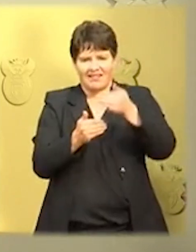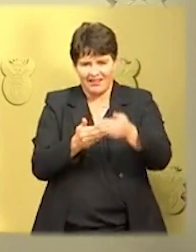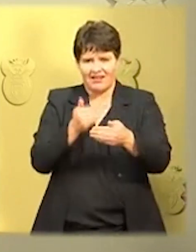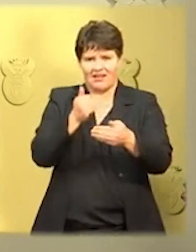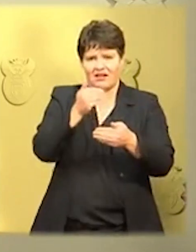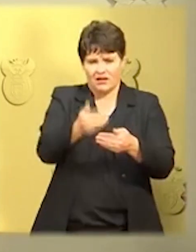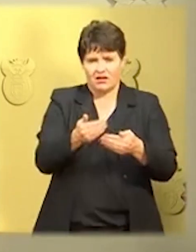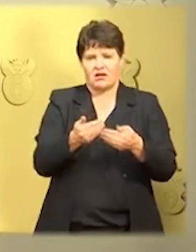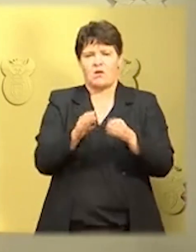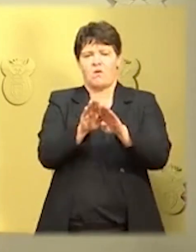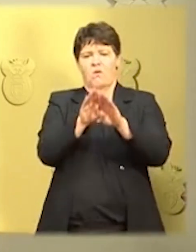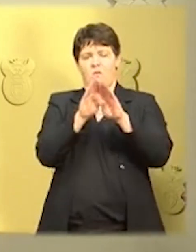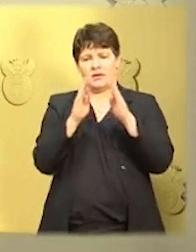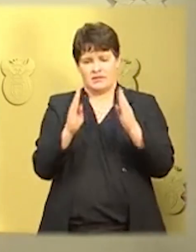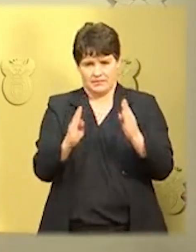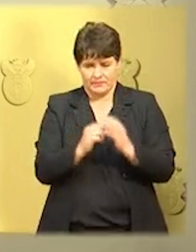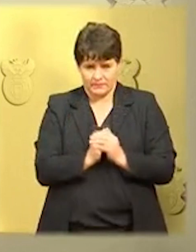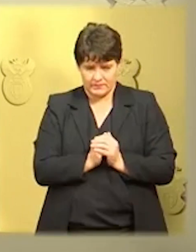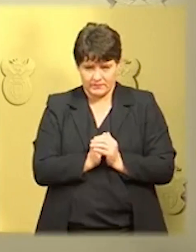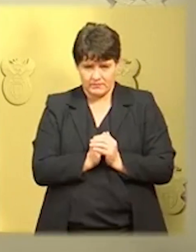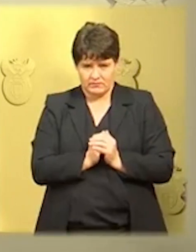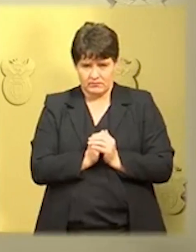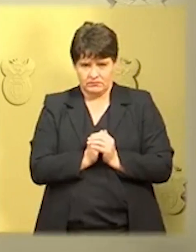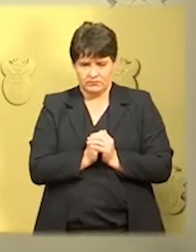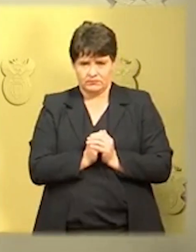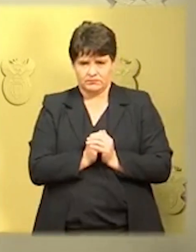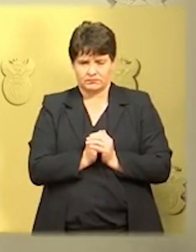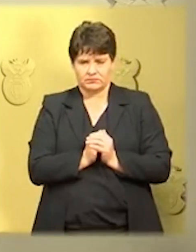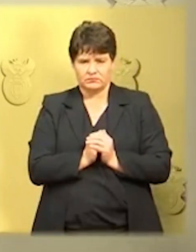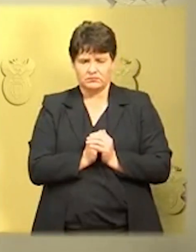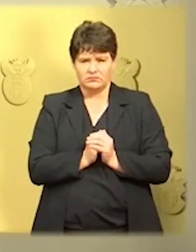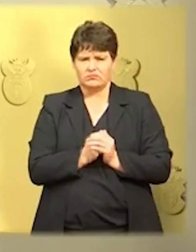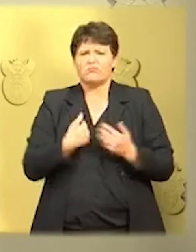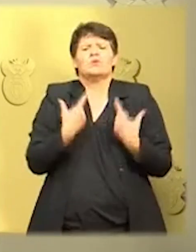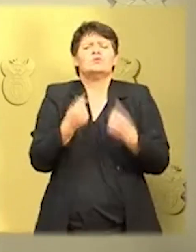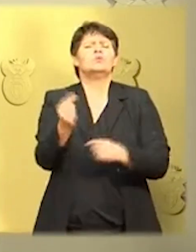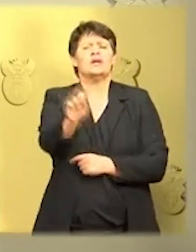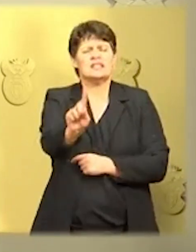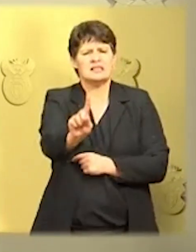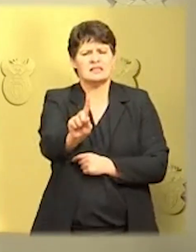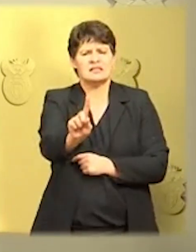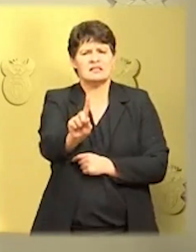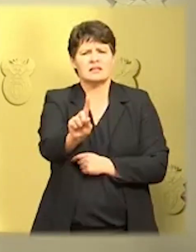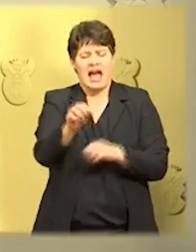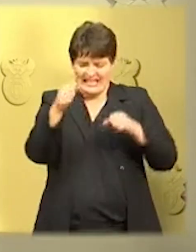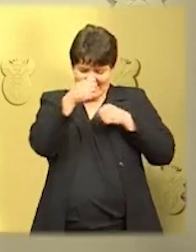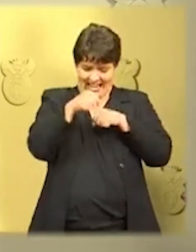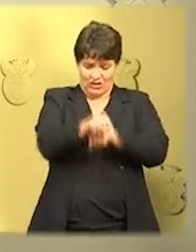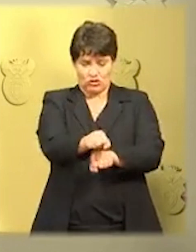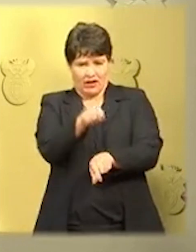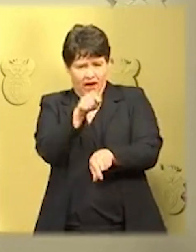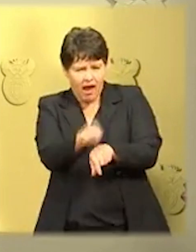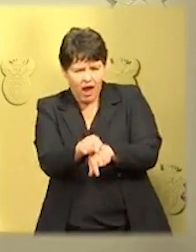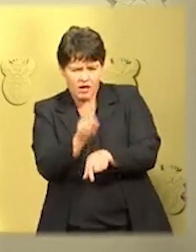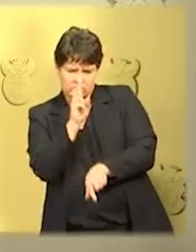We will implement what we call a risk-adjusted strategy through which we